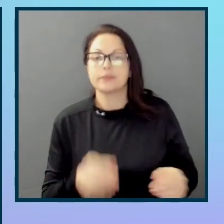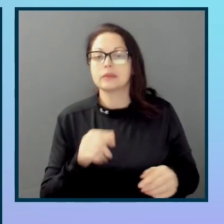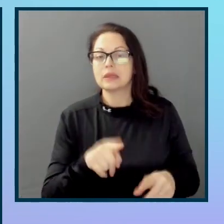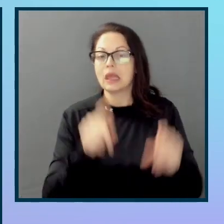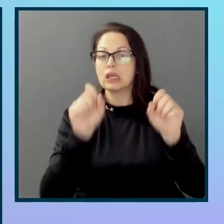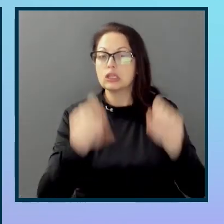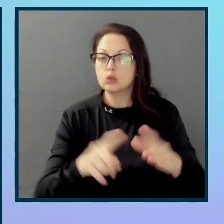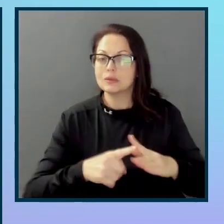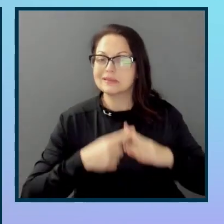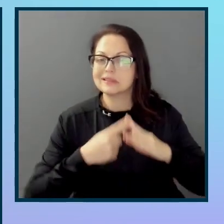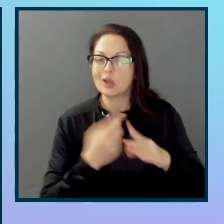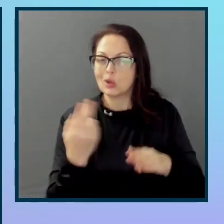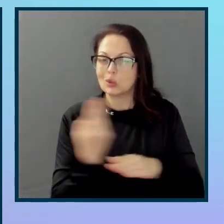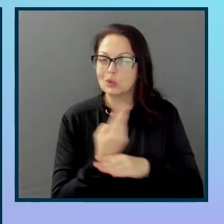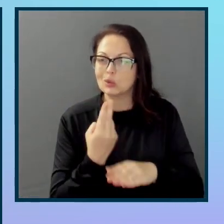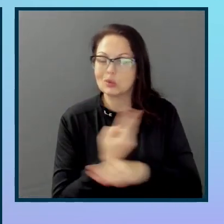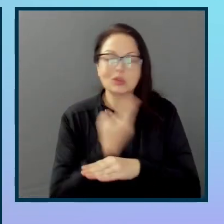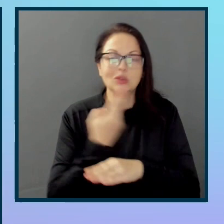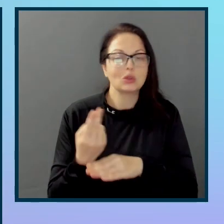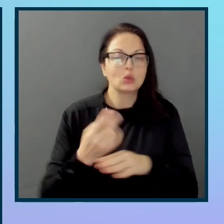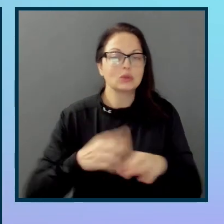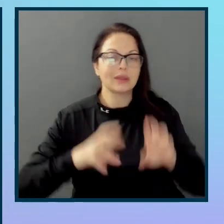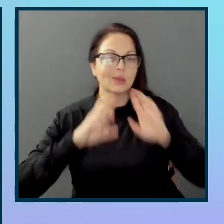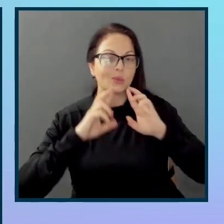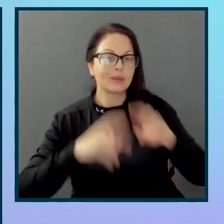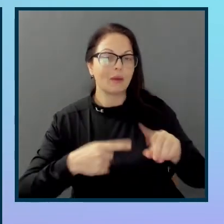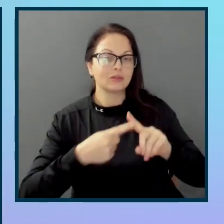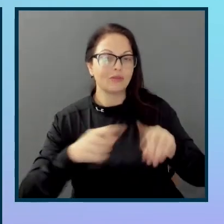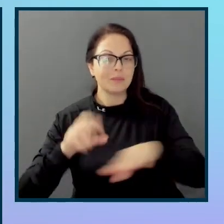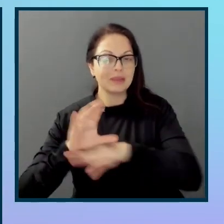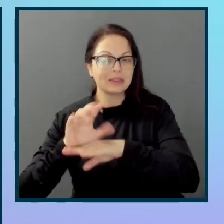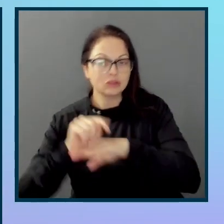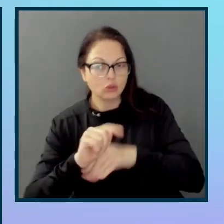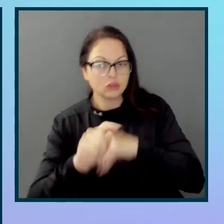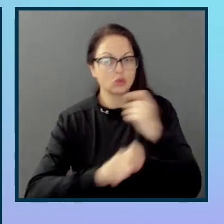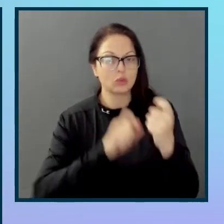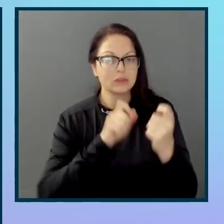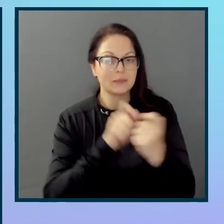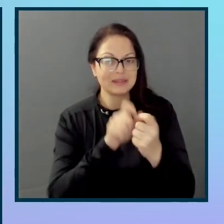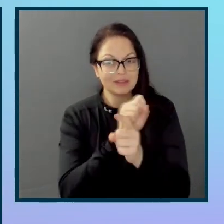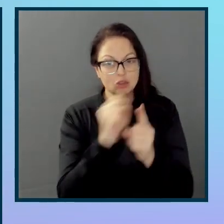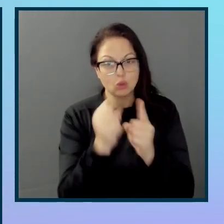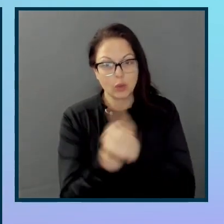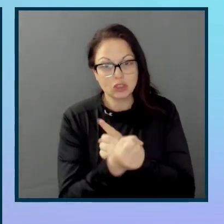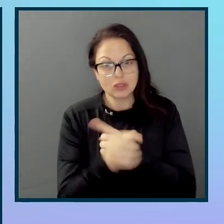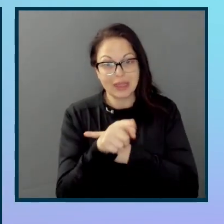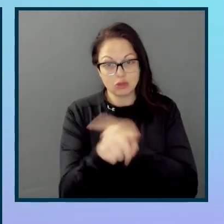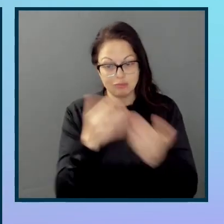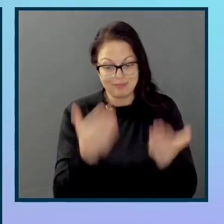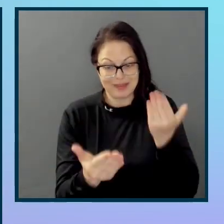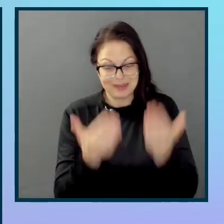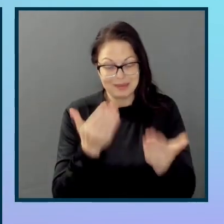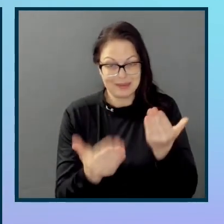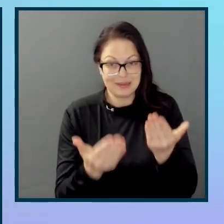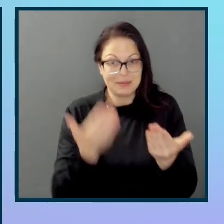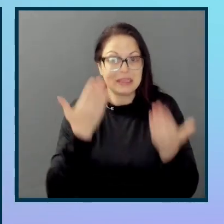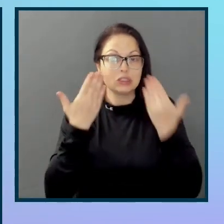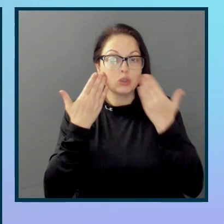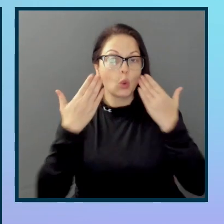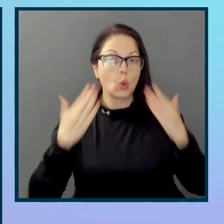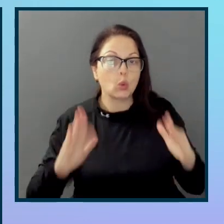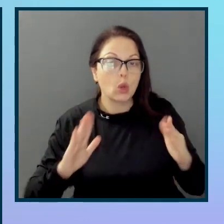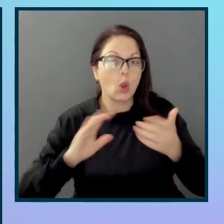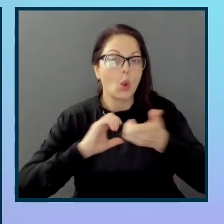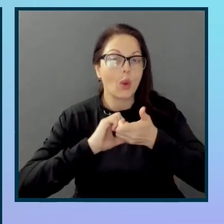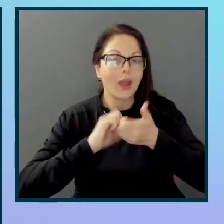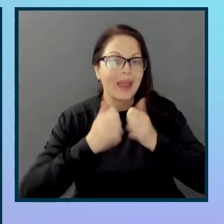start applying them to the specific situations that you might have a better handle on. Because it really does boil down to sort